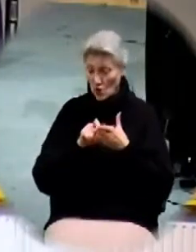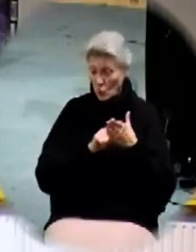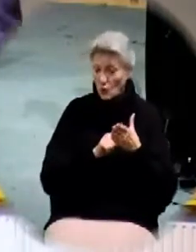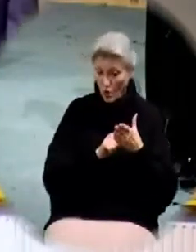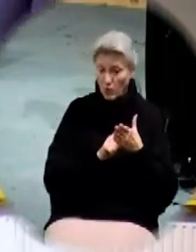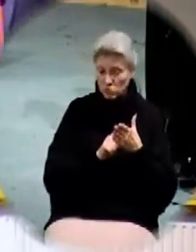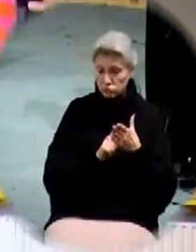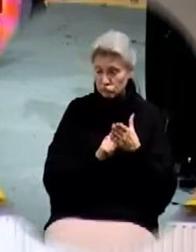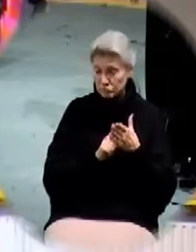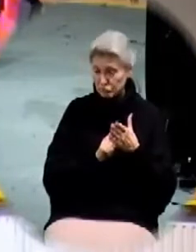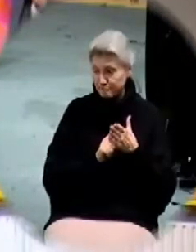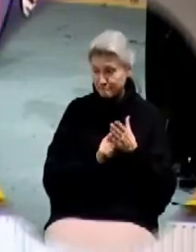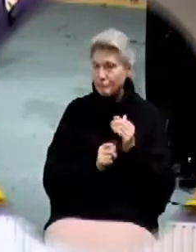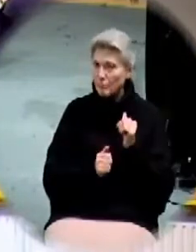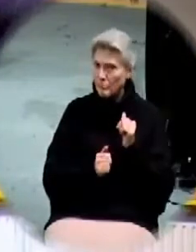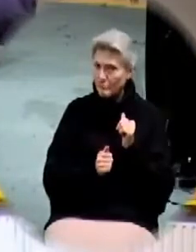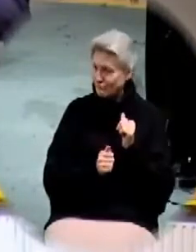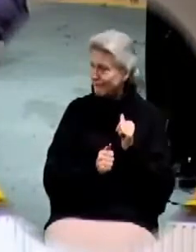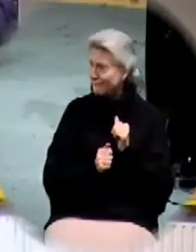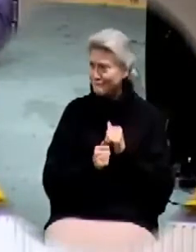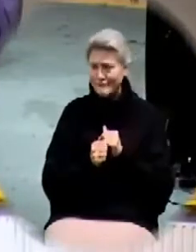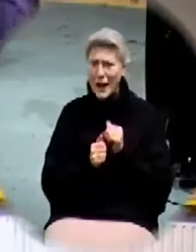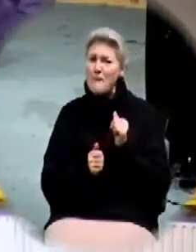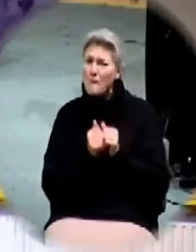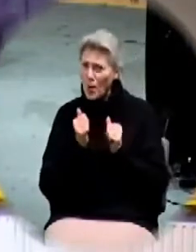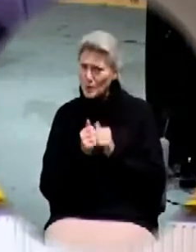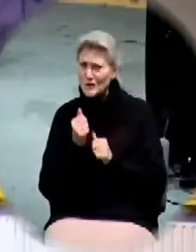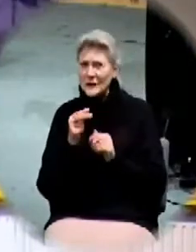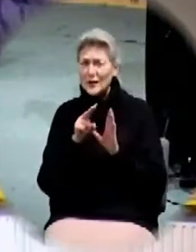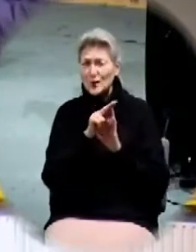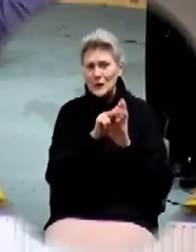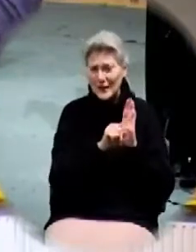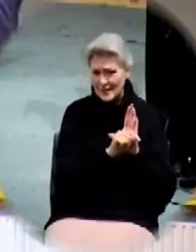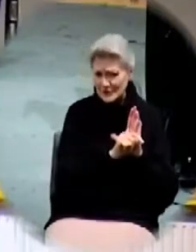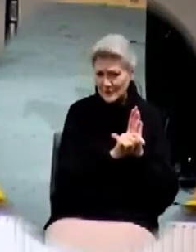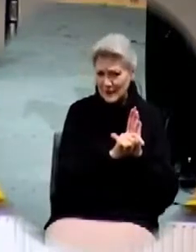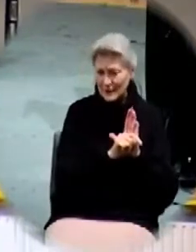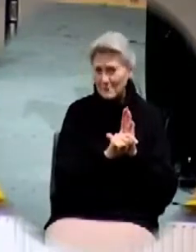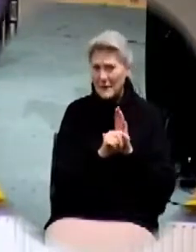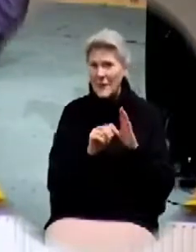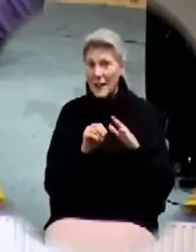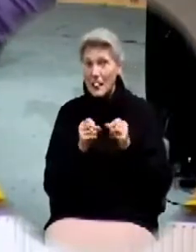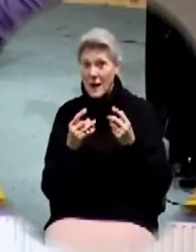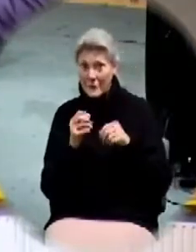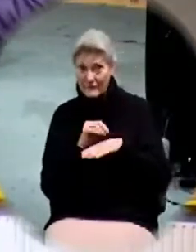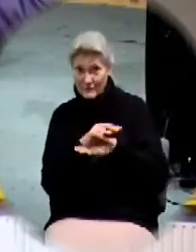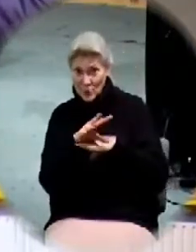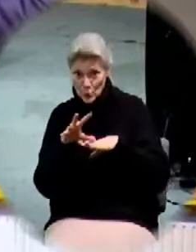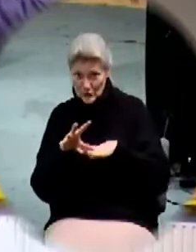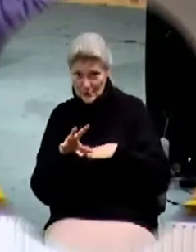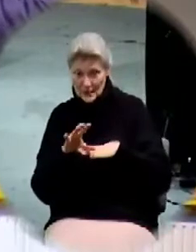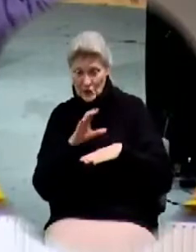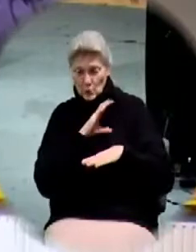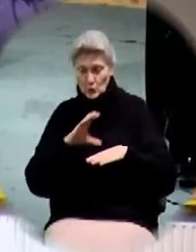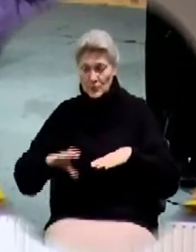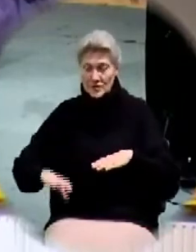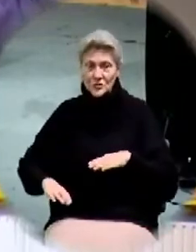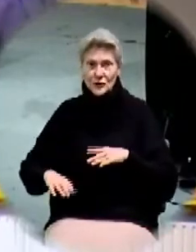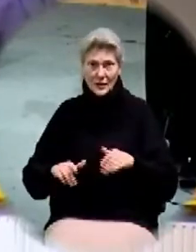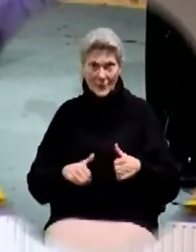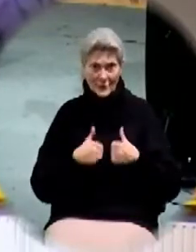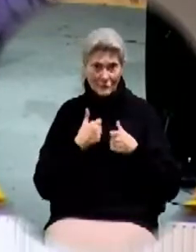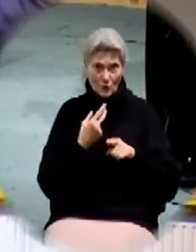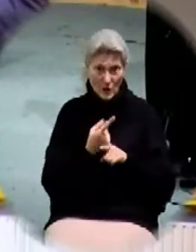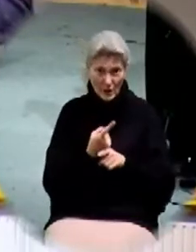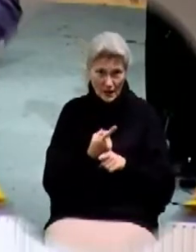little bit of the New Testament. He might have had a little bit of an influence on Christianity. Right? A little